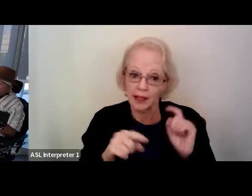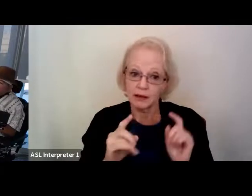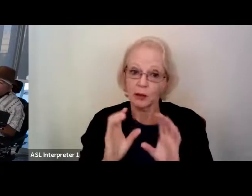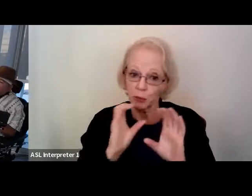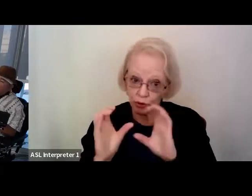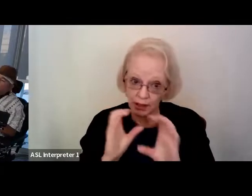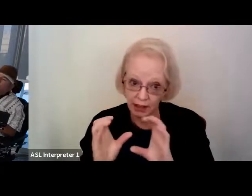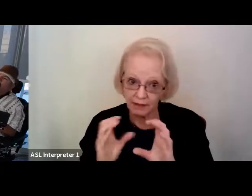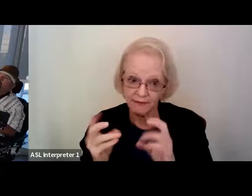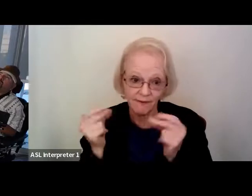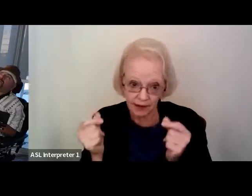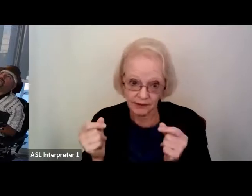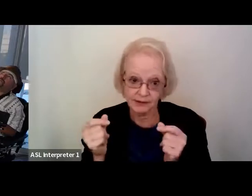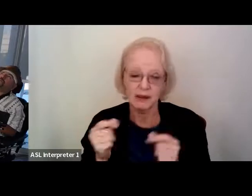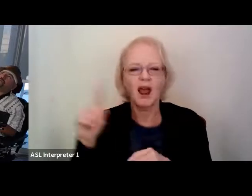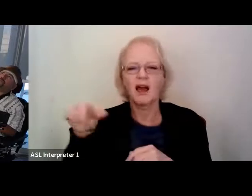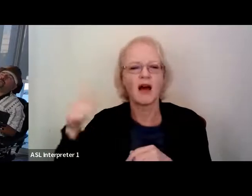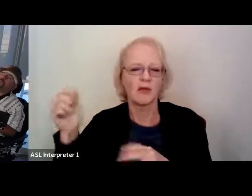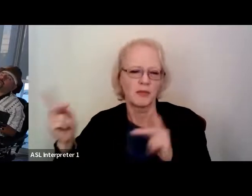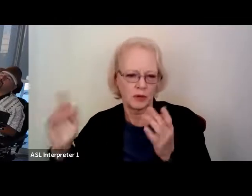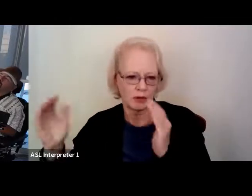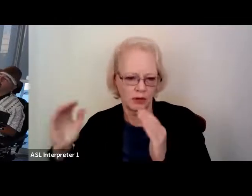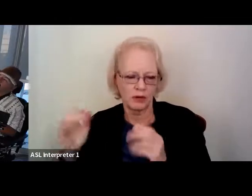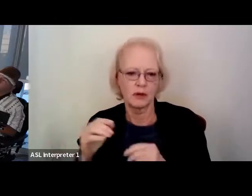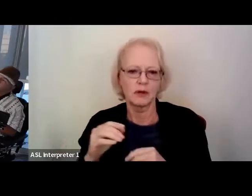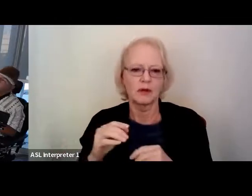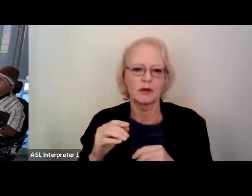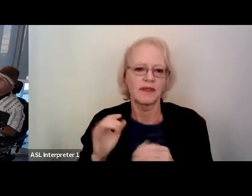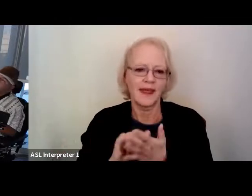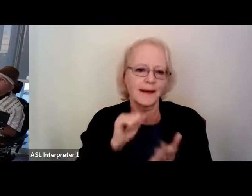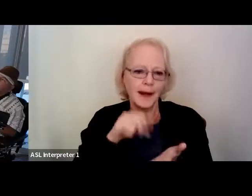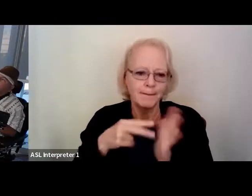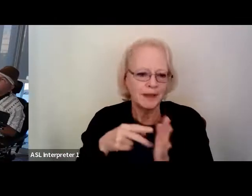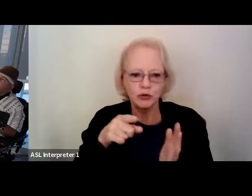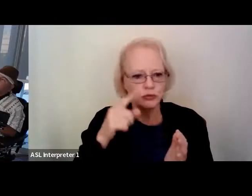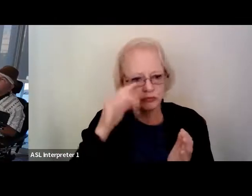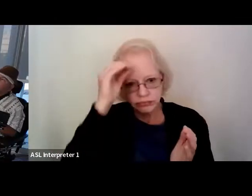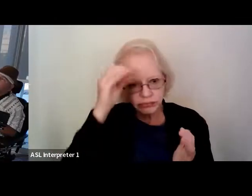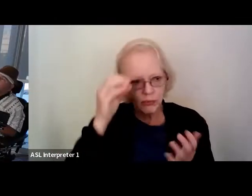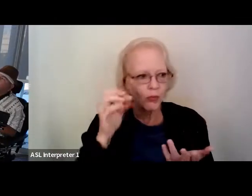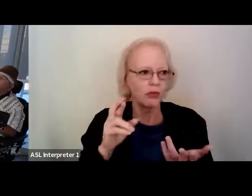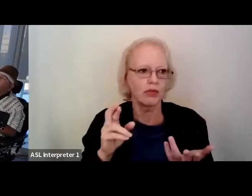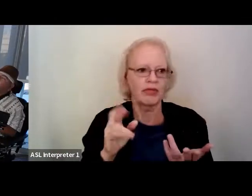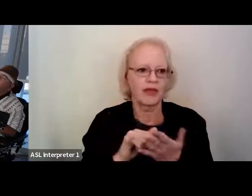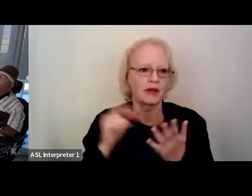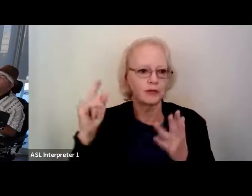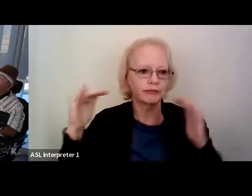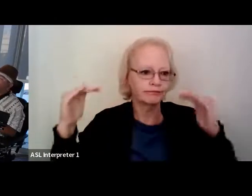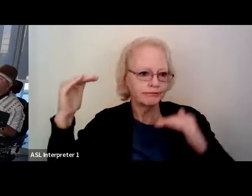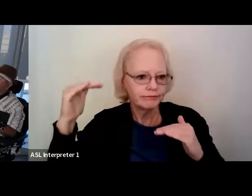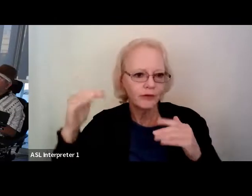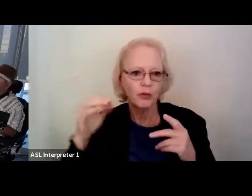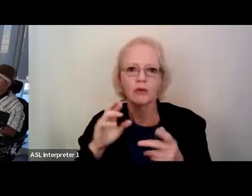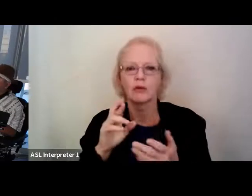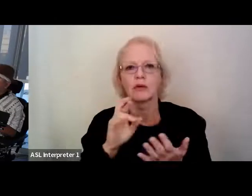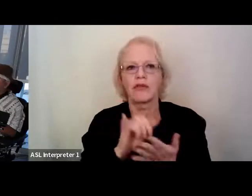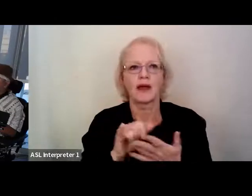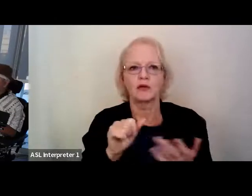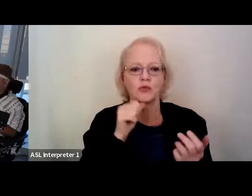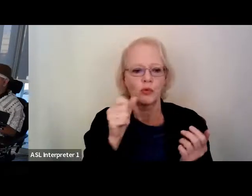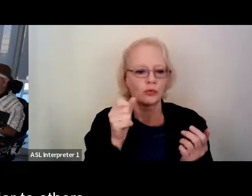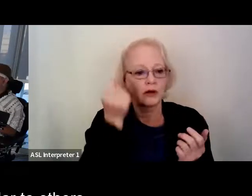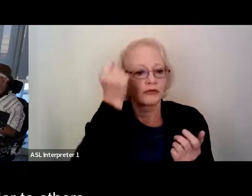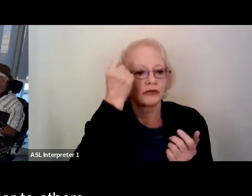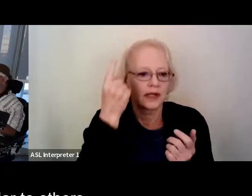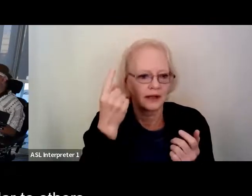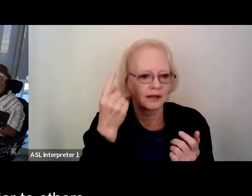as rapidly as someone else. So it doesn't mean that you don't know as much or that, you know, you don't have an understanding or comprehension